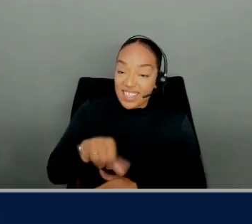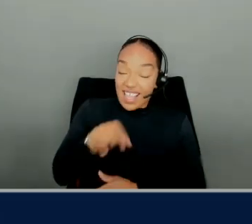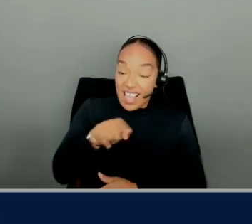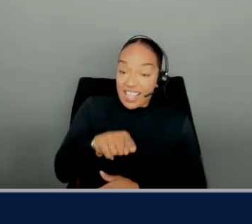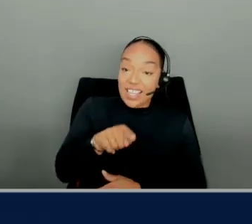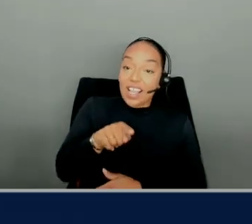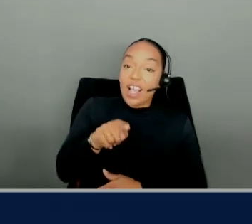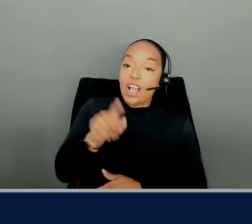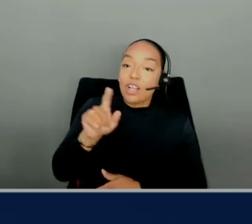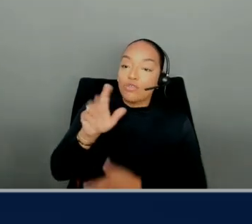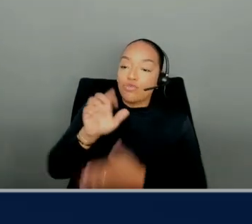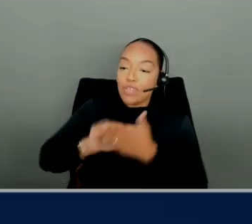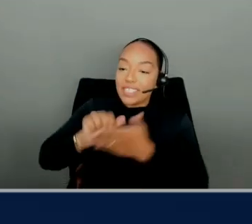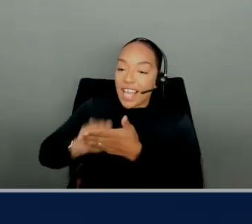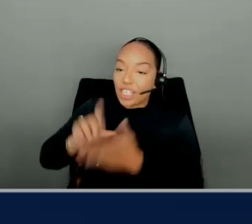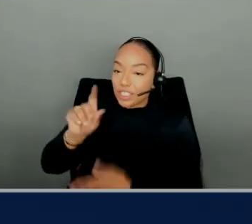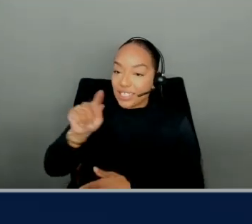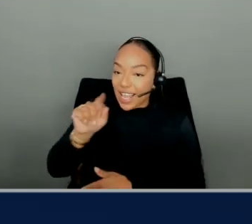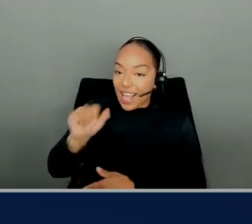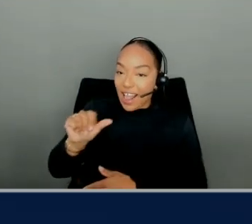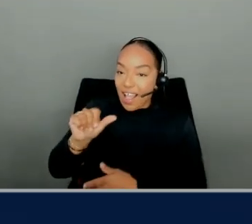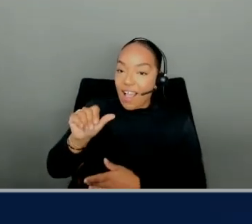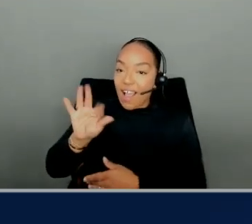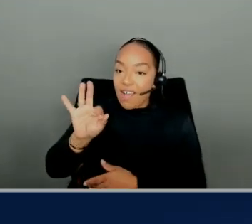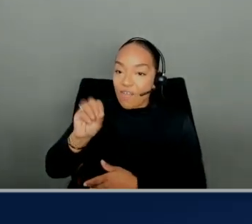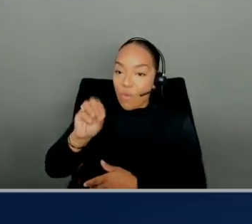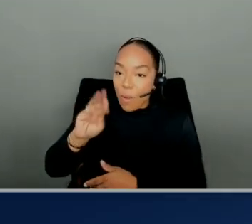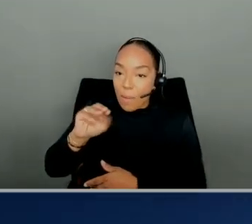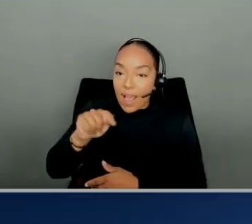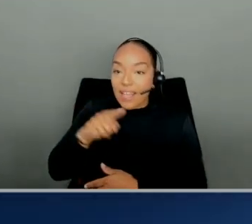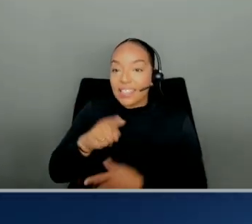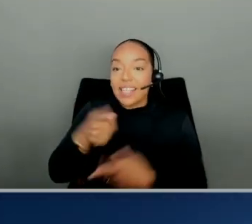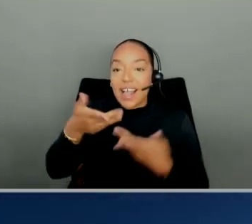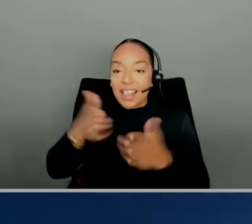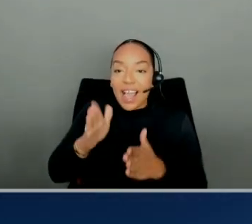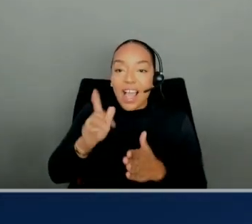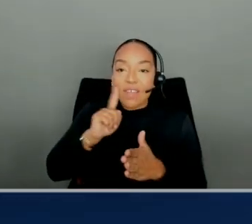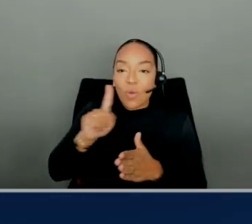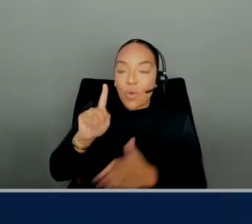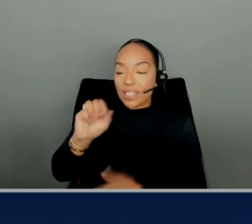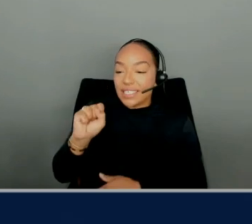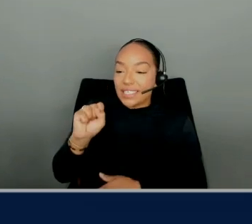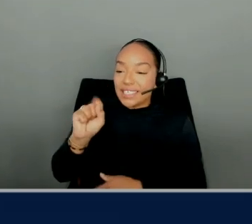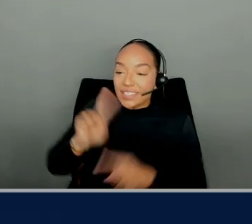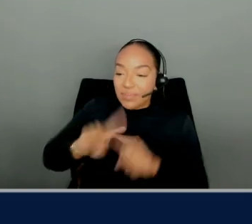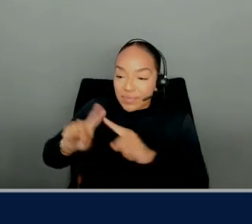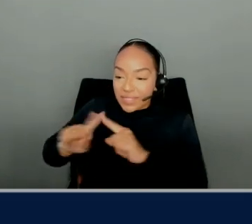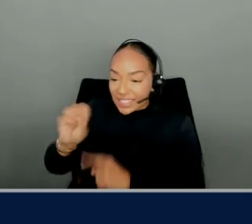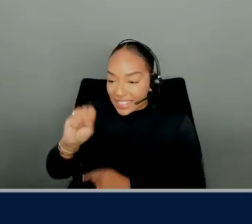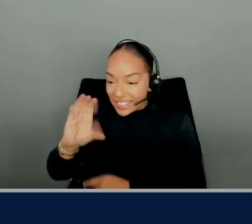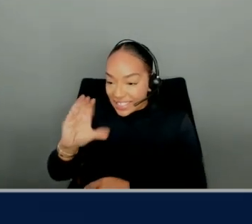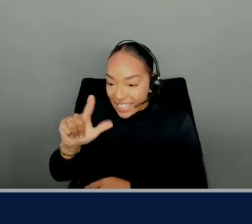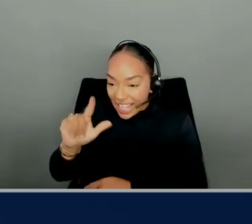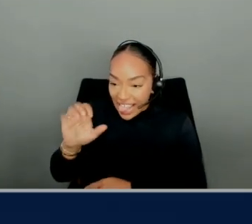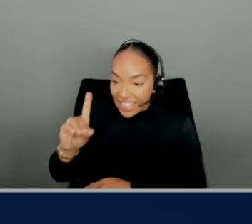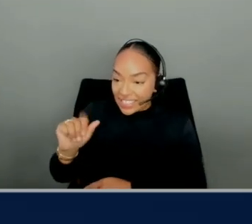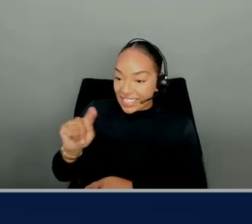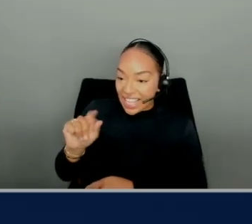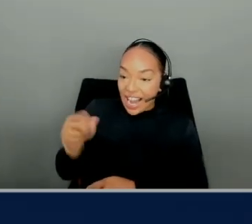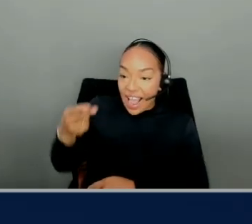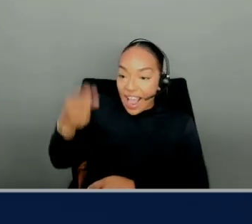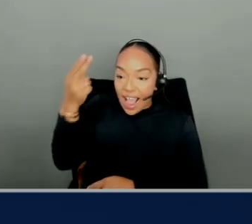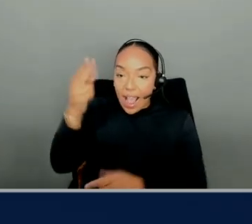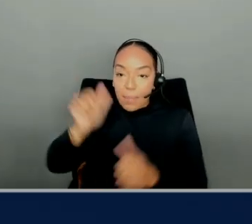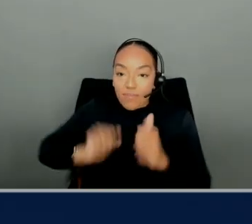format. It allows to manage beta or exabytes of scaled data at a very high performance, right? And it is